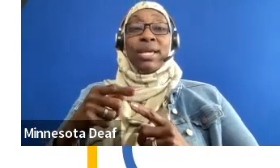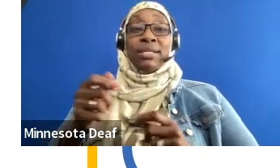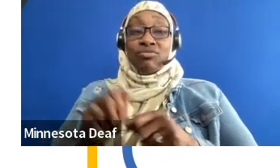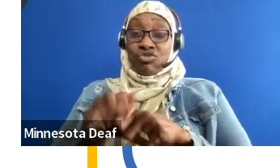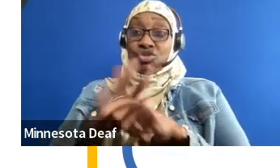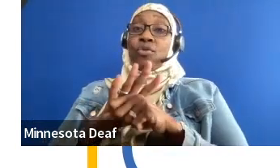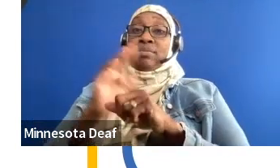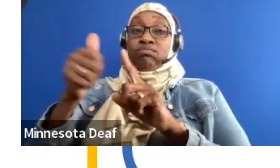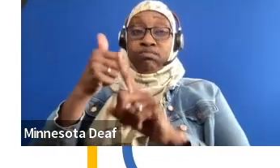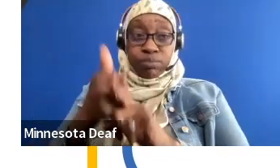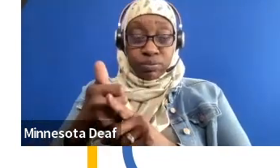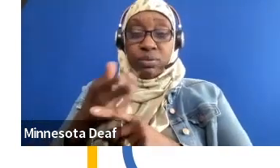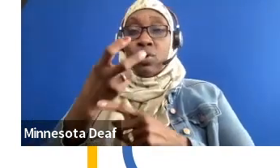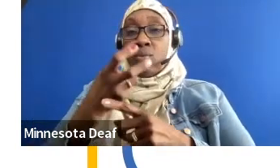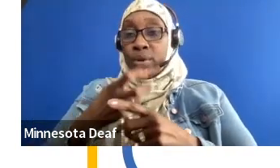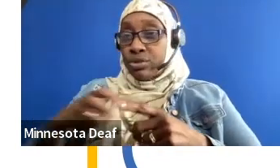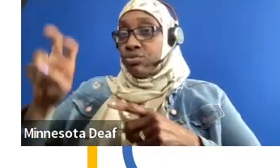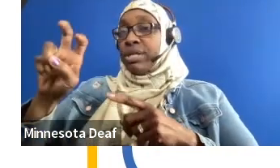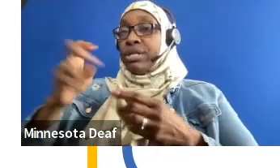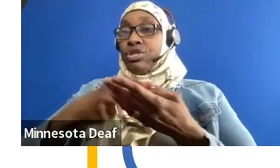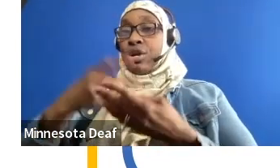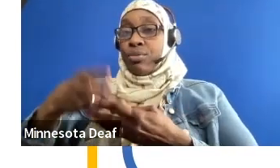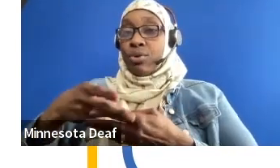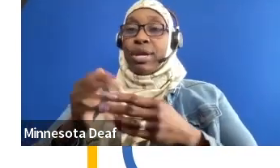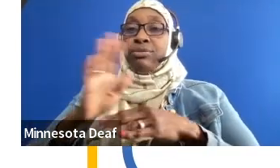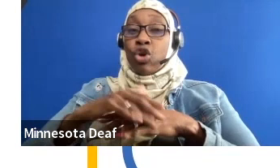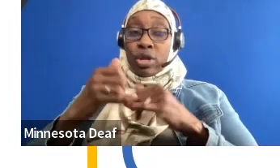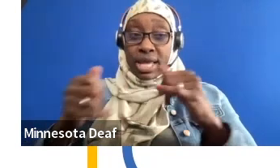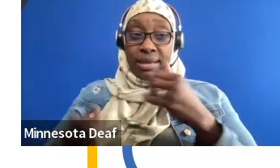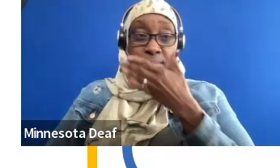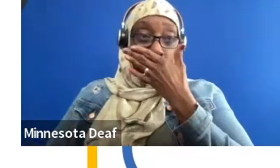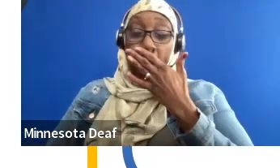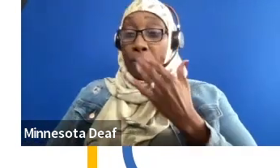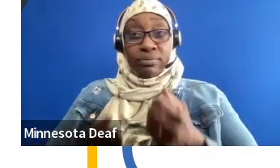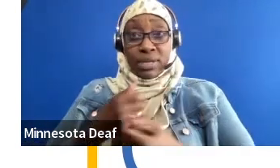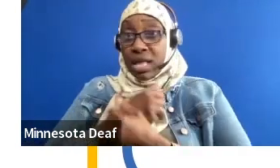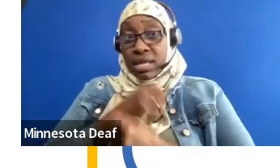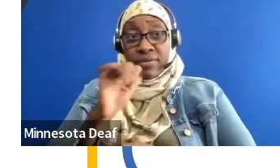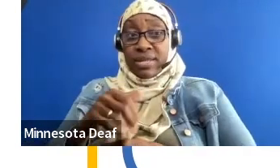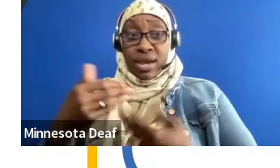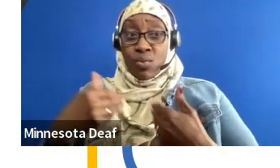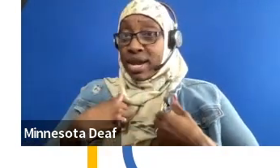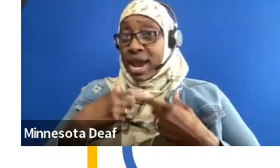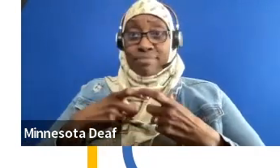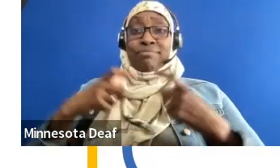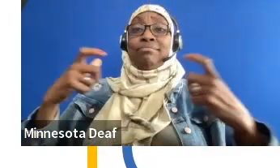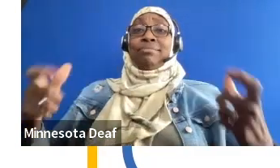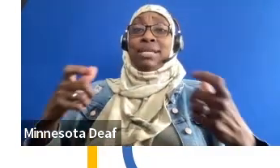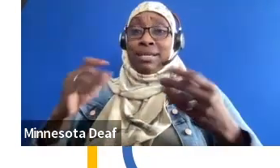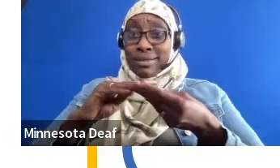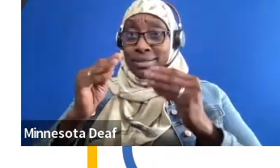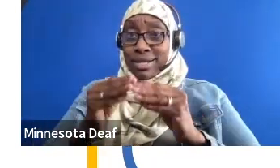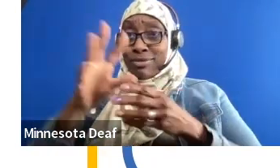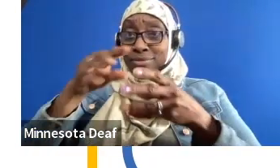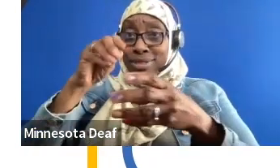fully virtual. I personally love that. We have had really huge numbers in participation because, like I said,